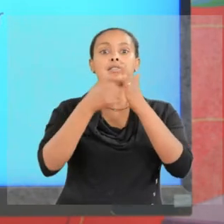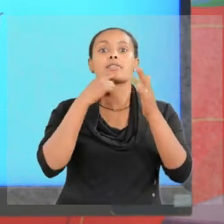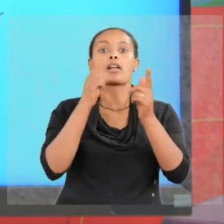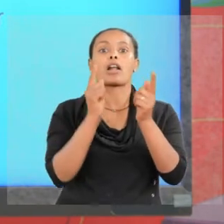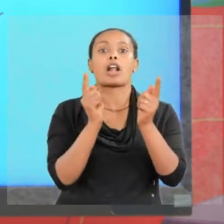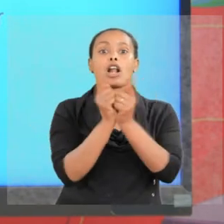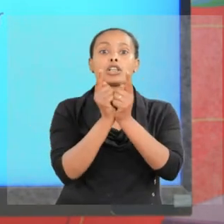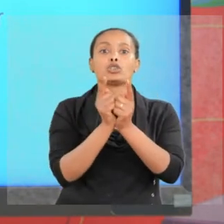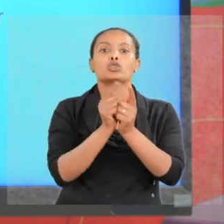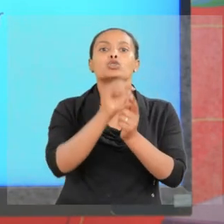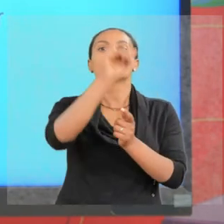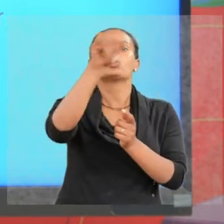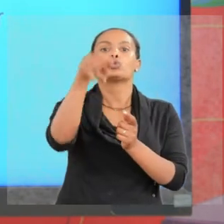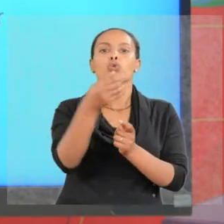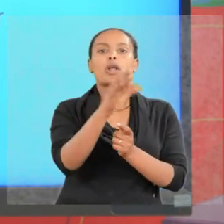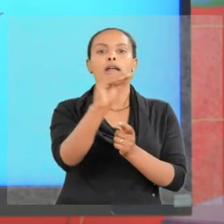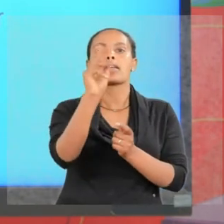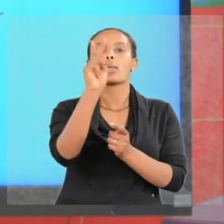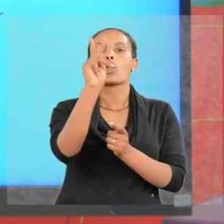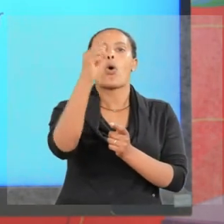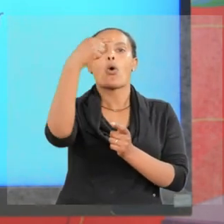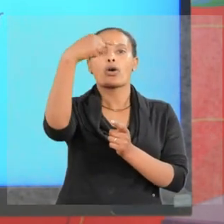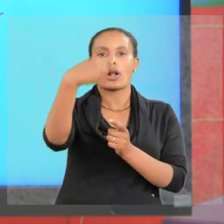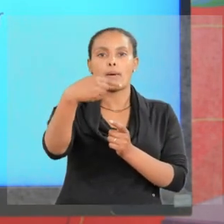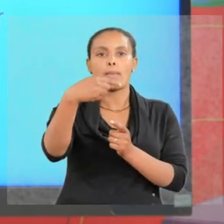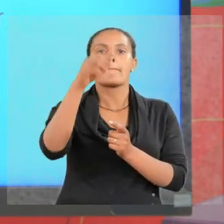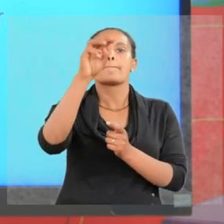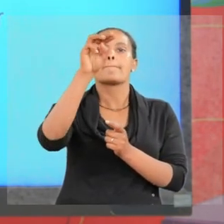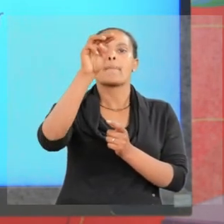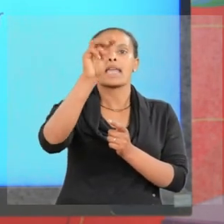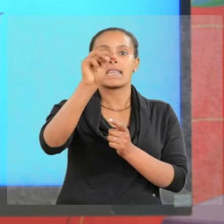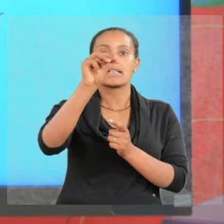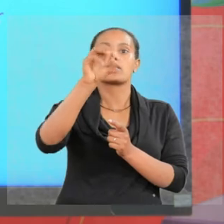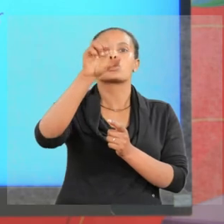between joule and kilogram. Now,